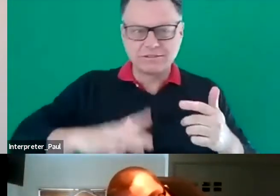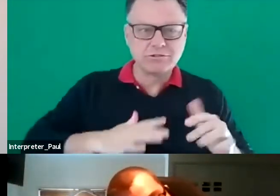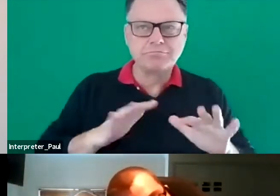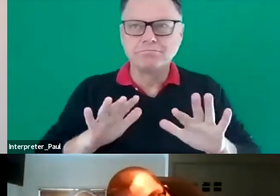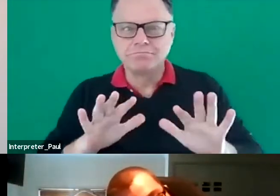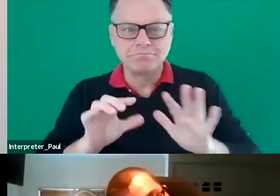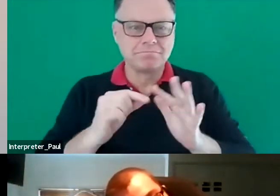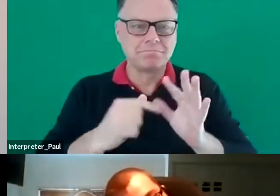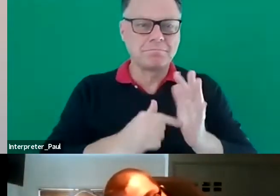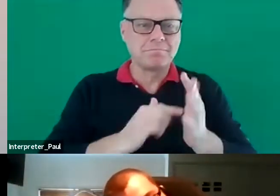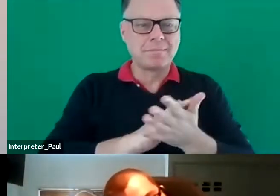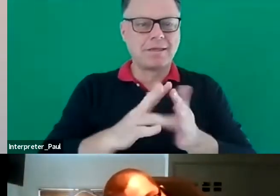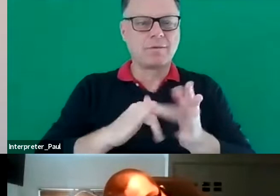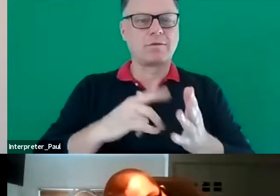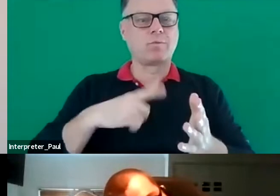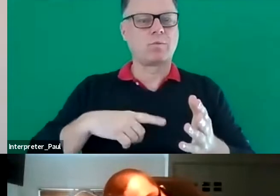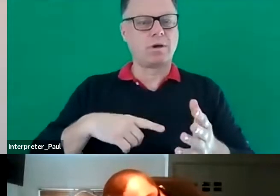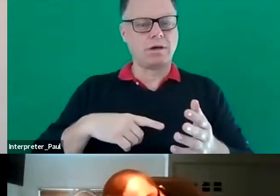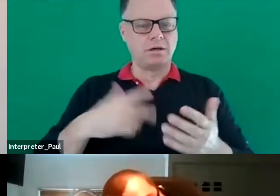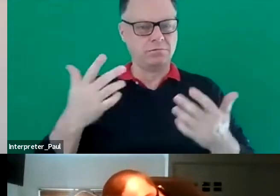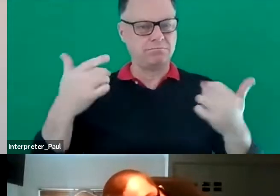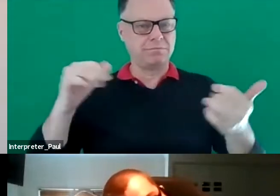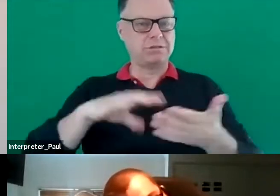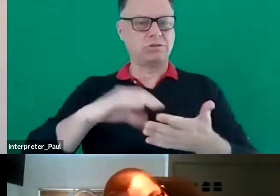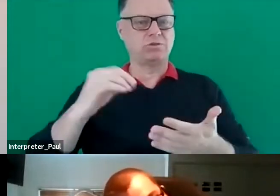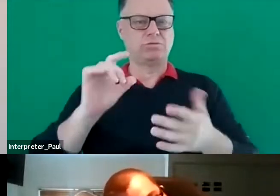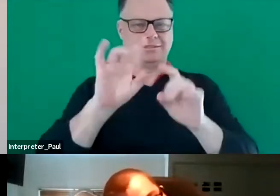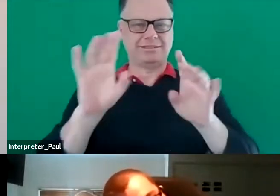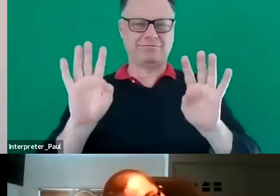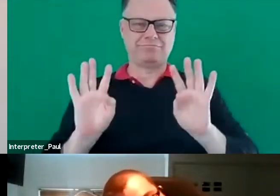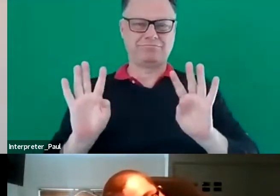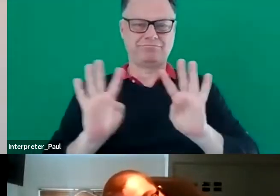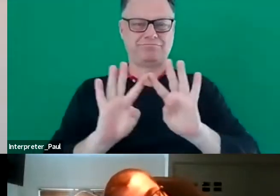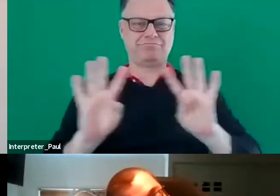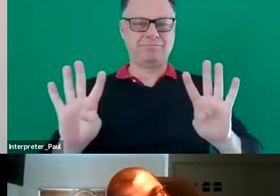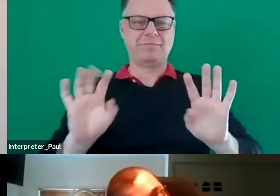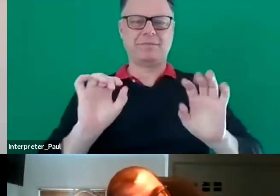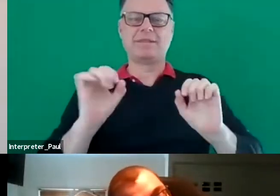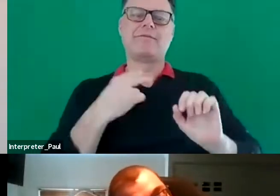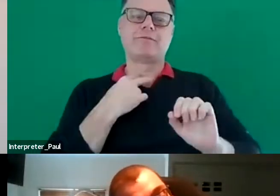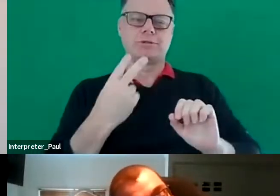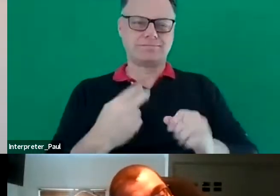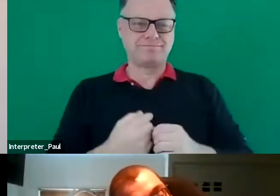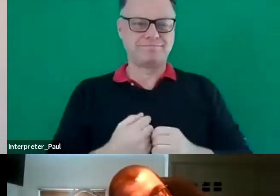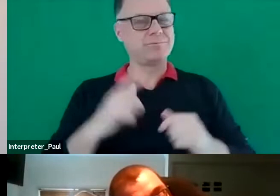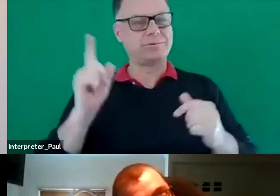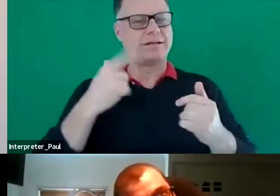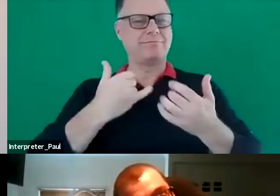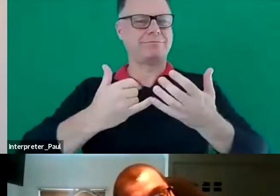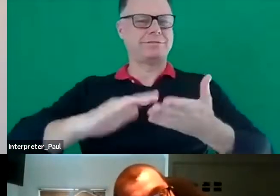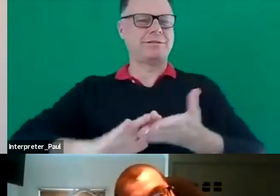Pathways when we get the chance to hear the voice of students. So today I'm really delighted to